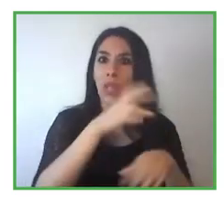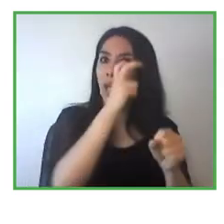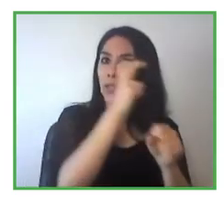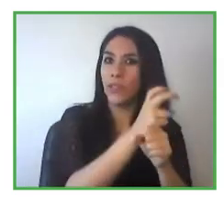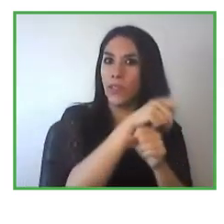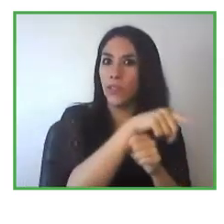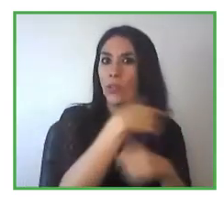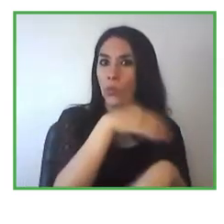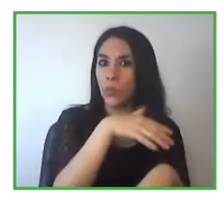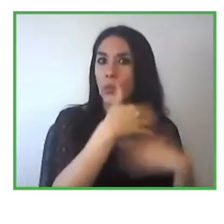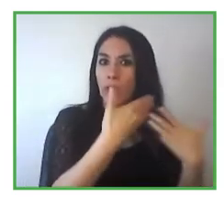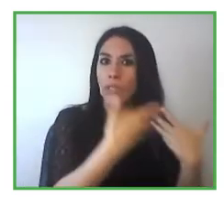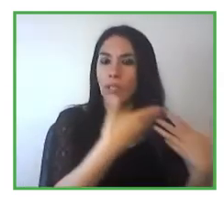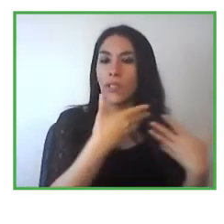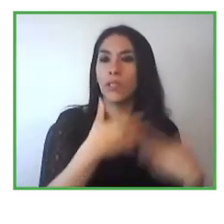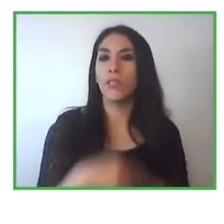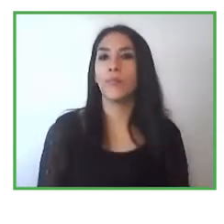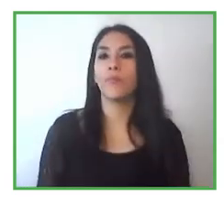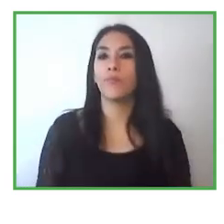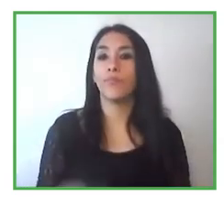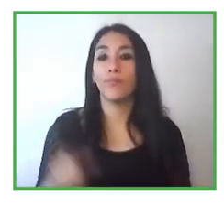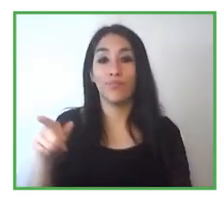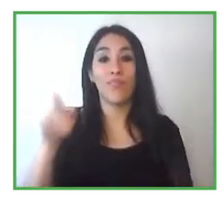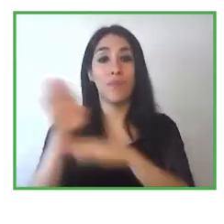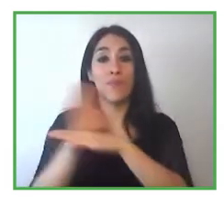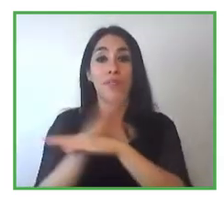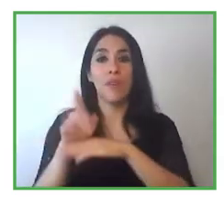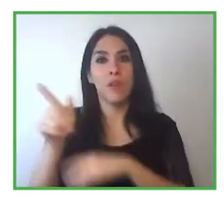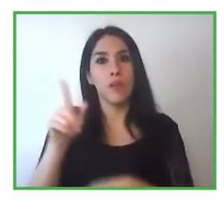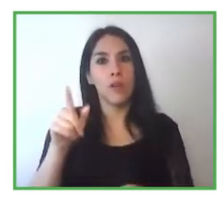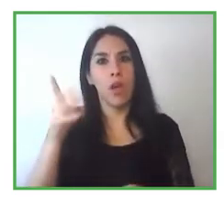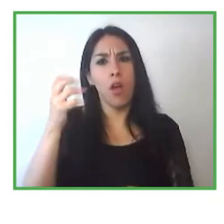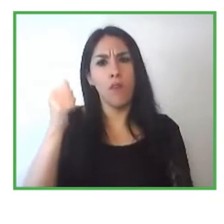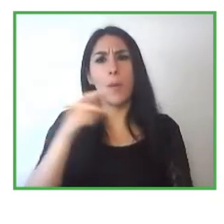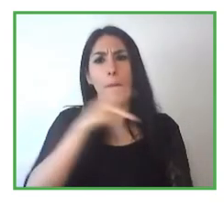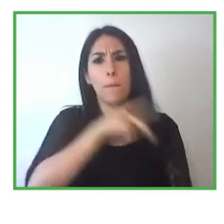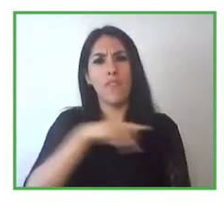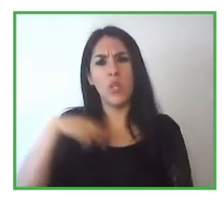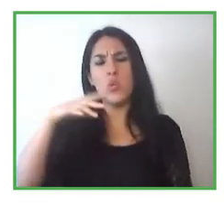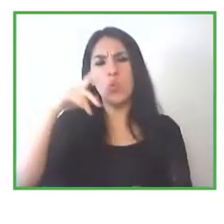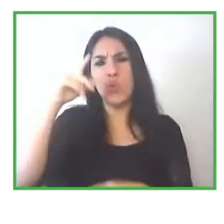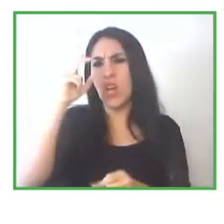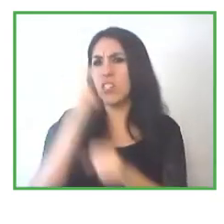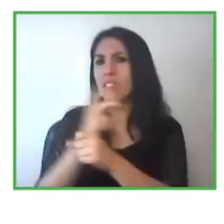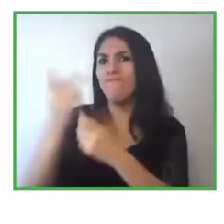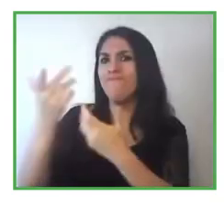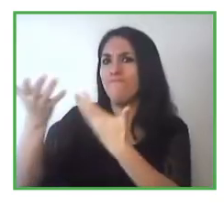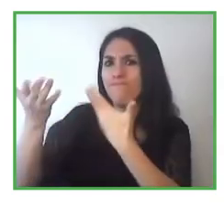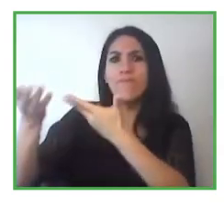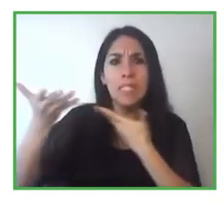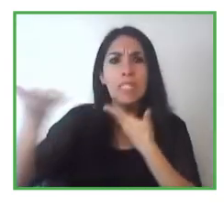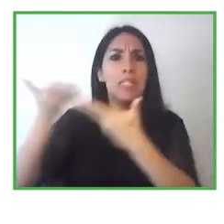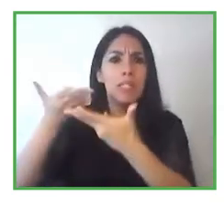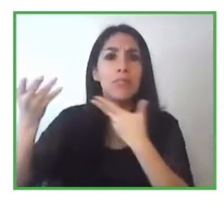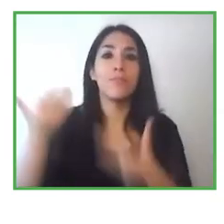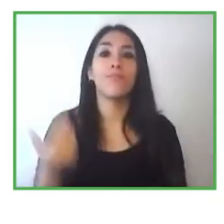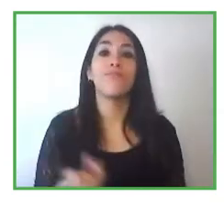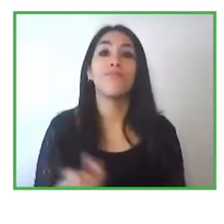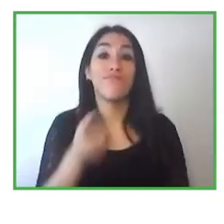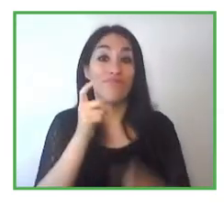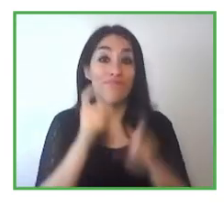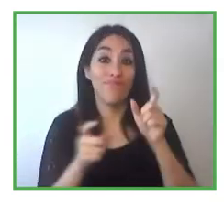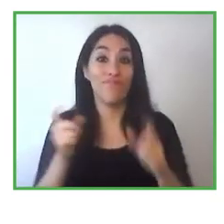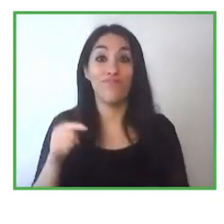side of people with disabilities i would say the challenges for the private private companies at the time are related with the lack of